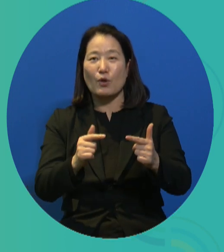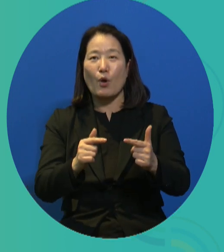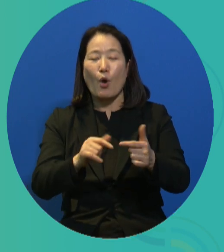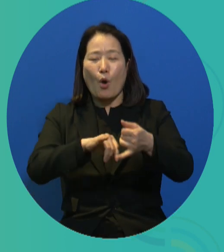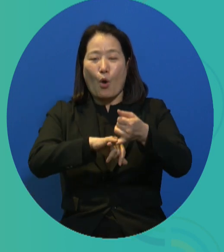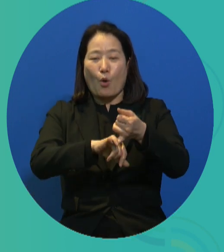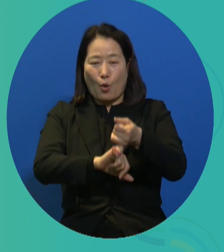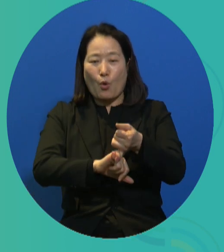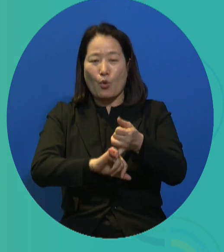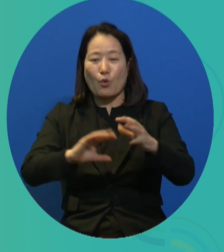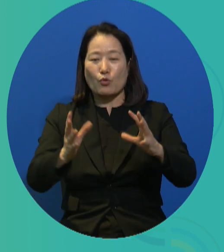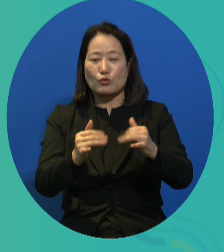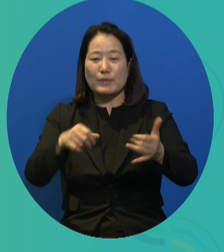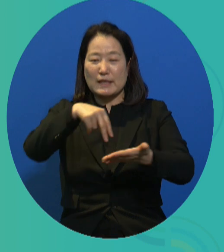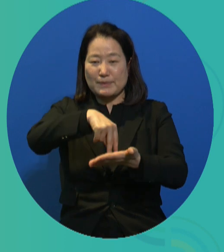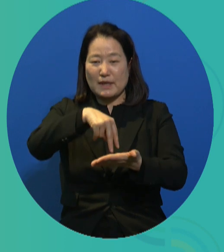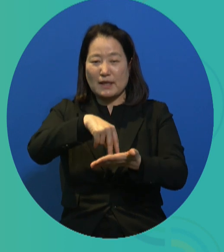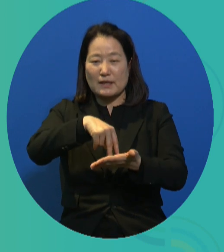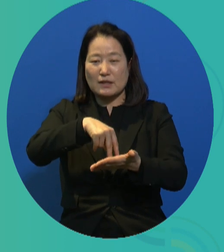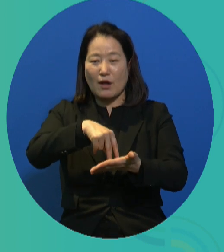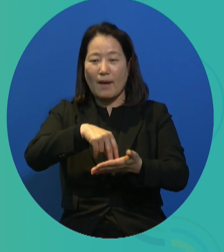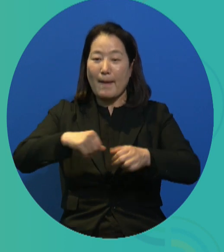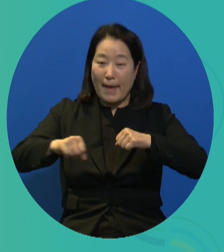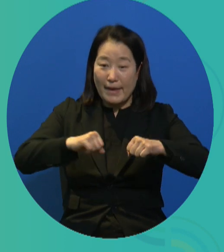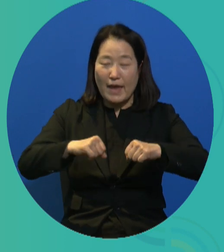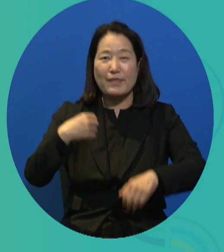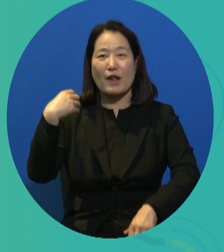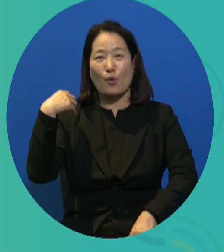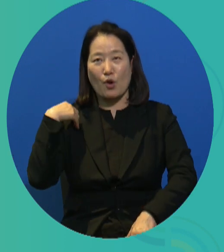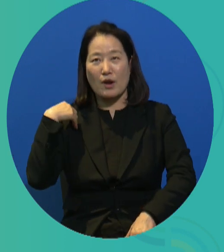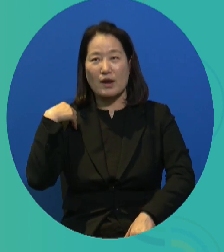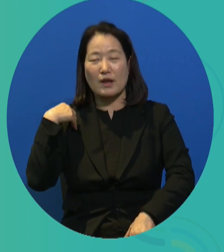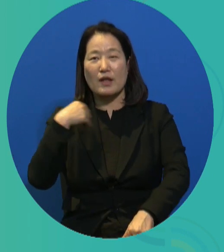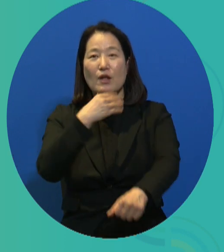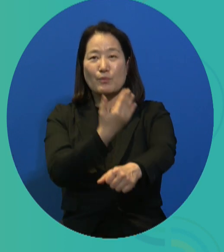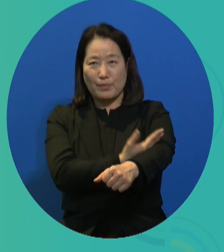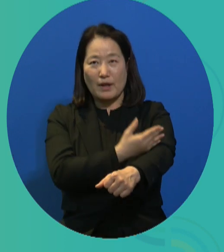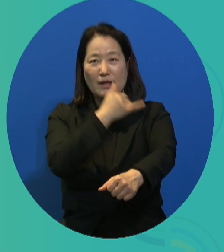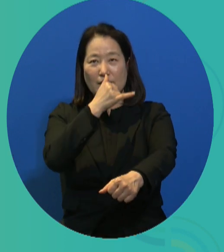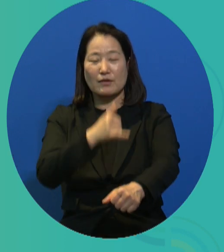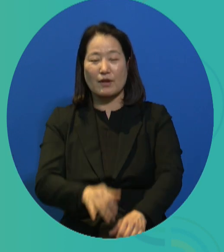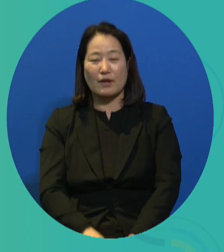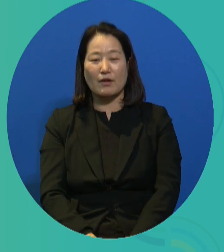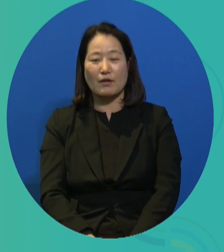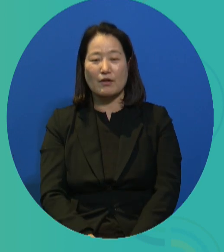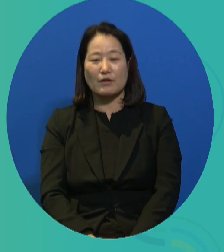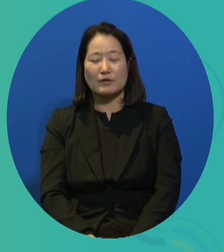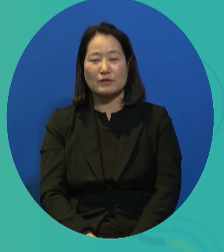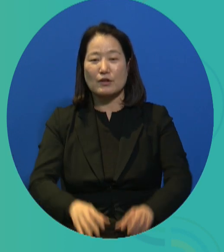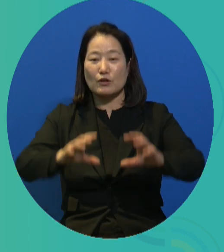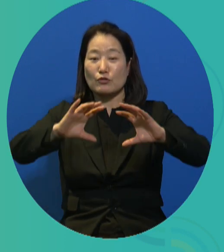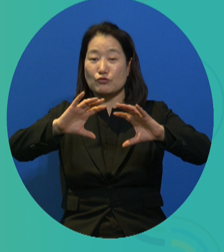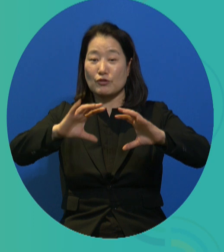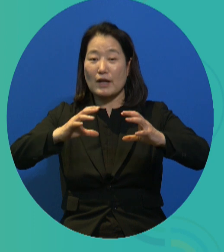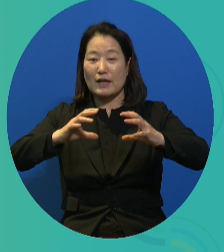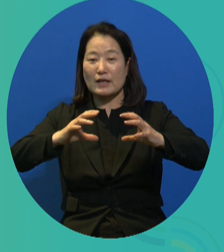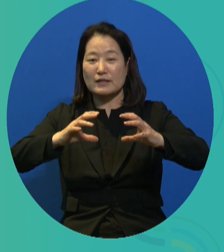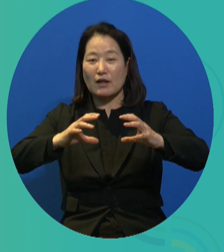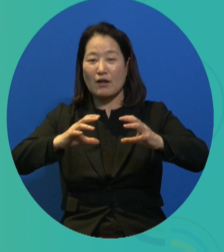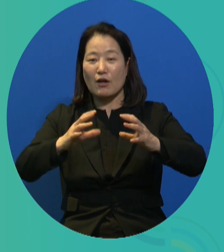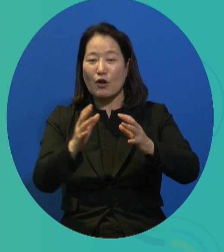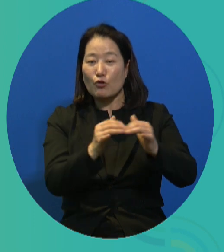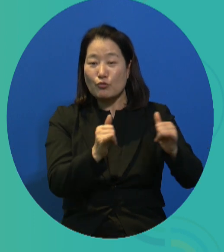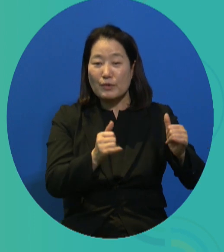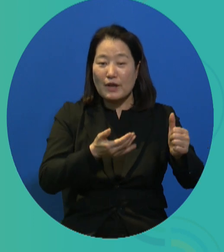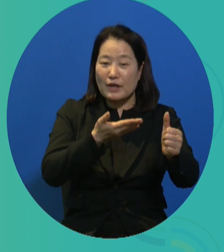becoming educated are a right that we have, but they're also a duty that the state has placed on us. And